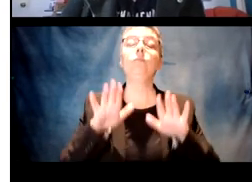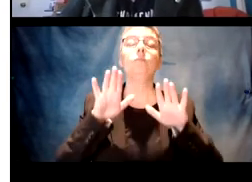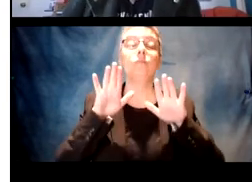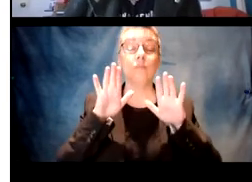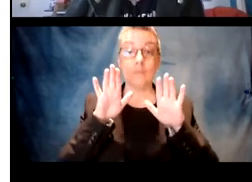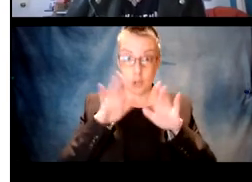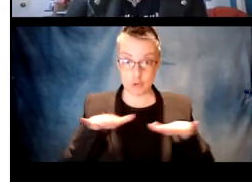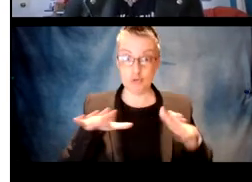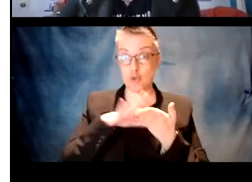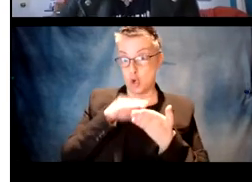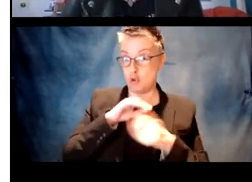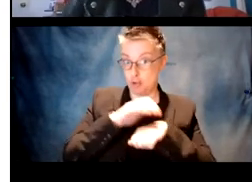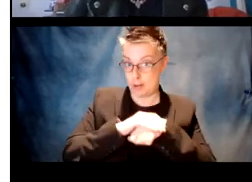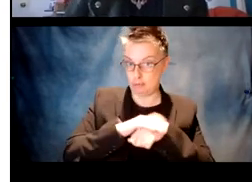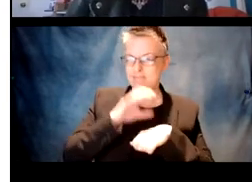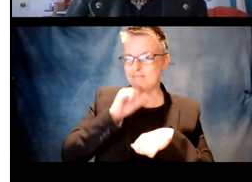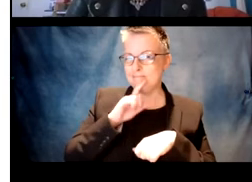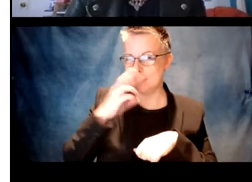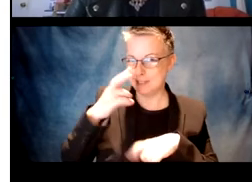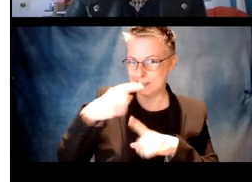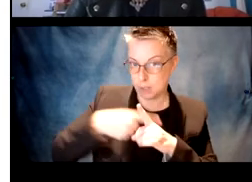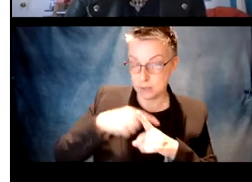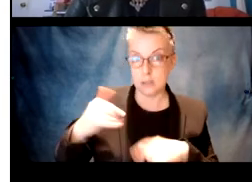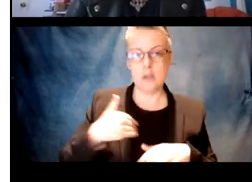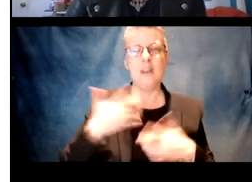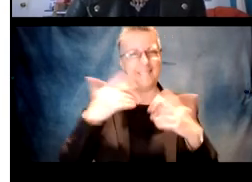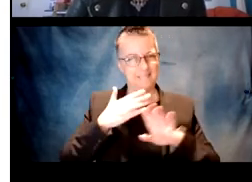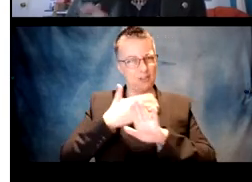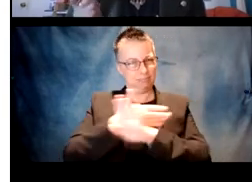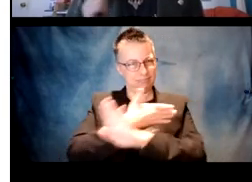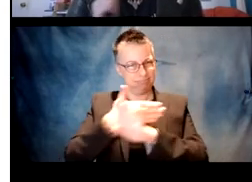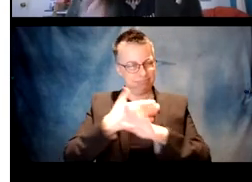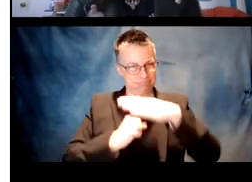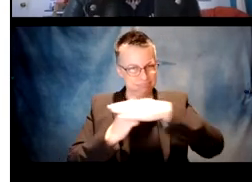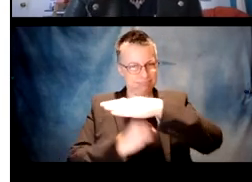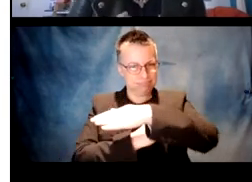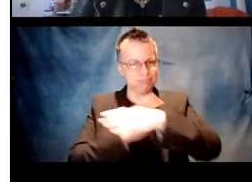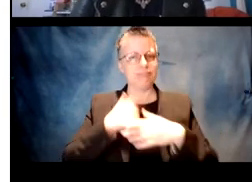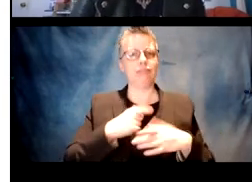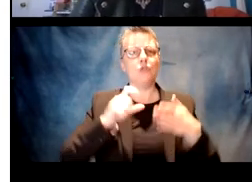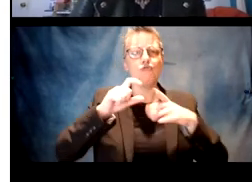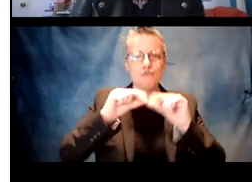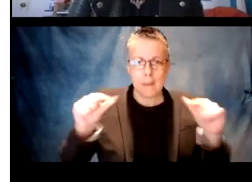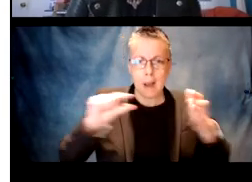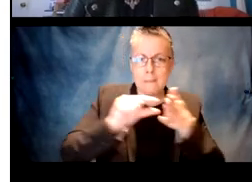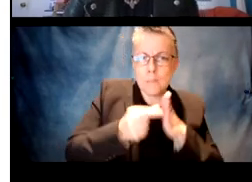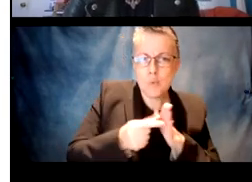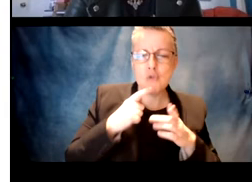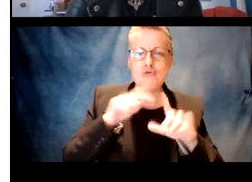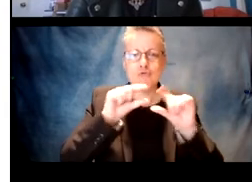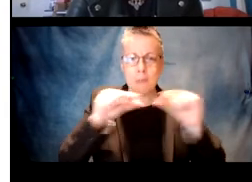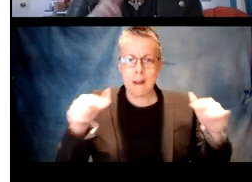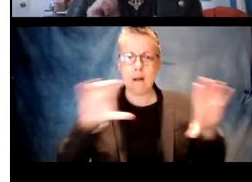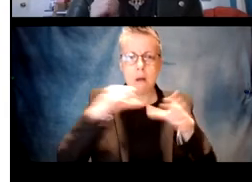So my hypothesis is that children learning English at 16 months know enough about